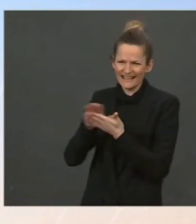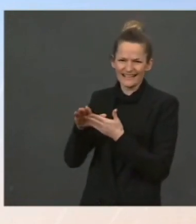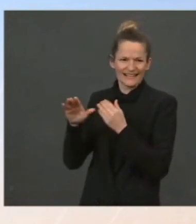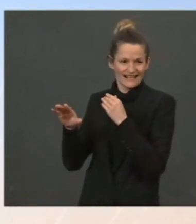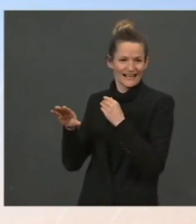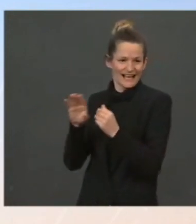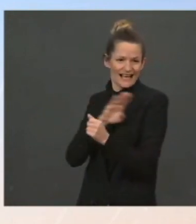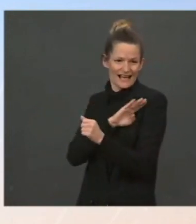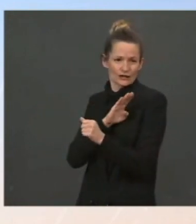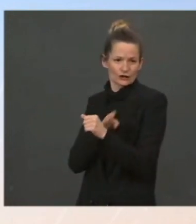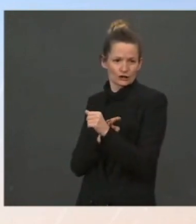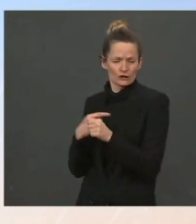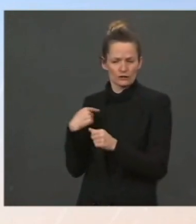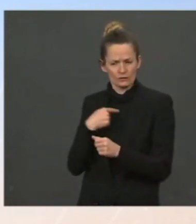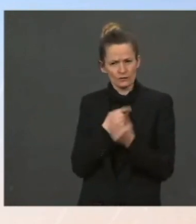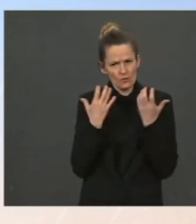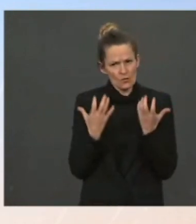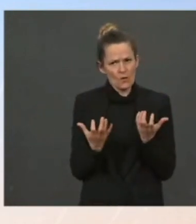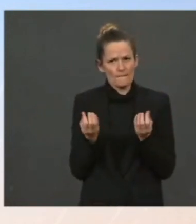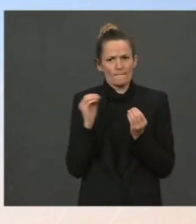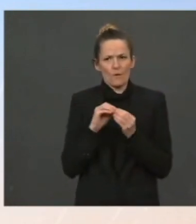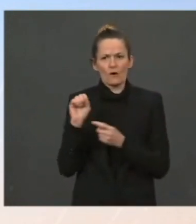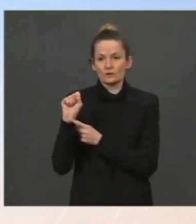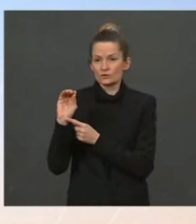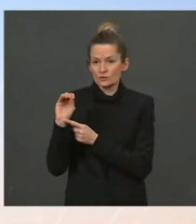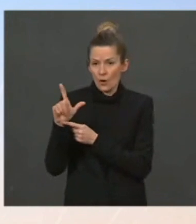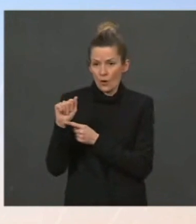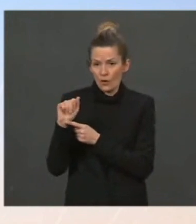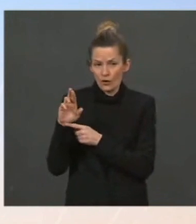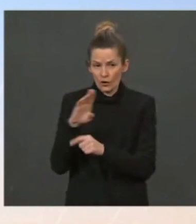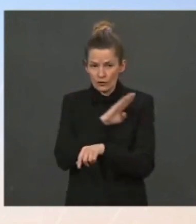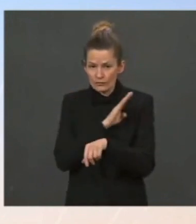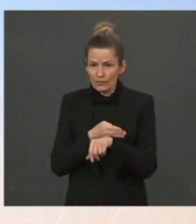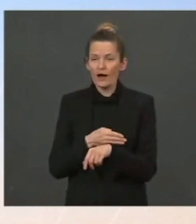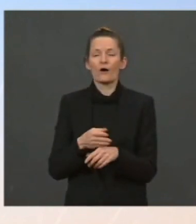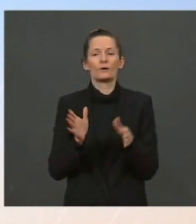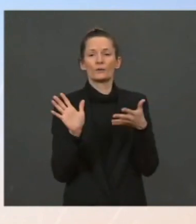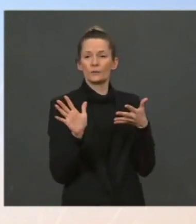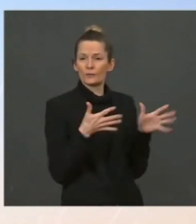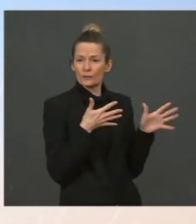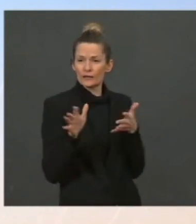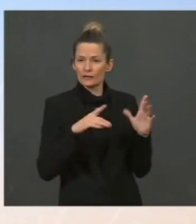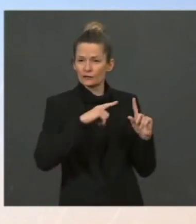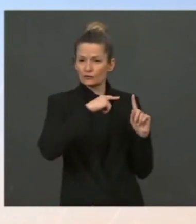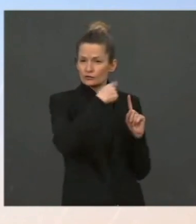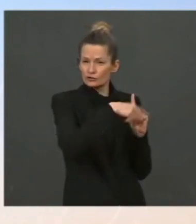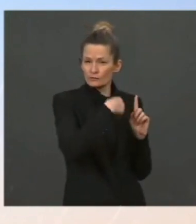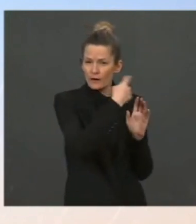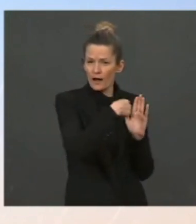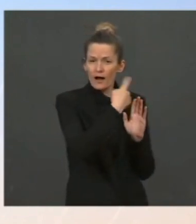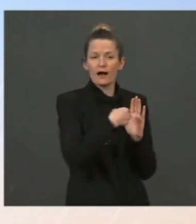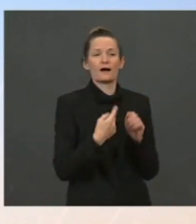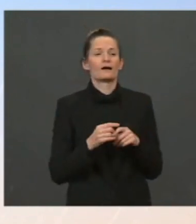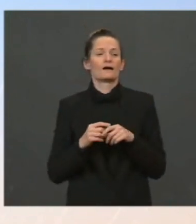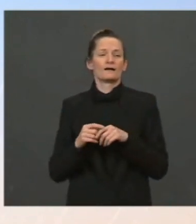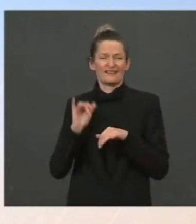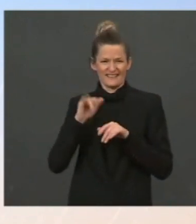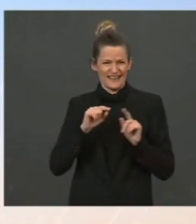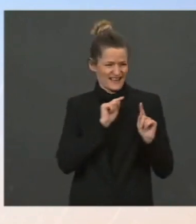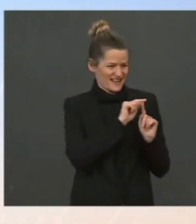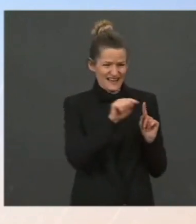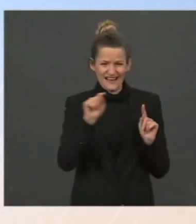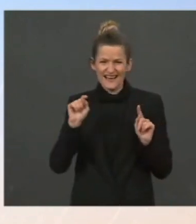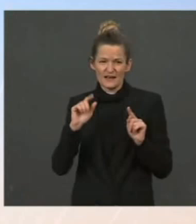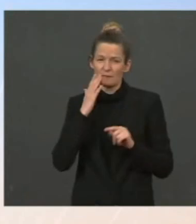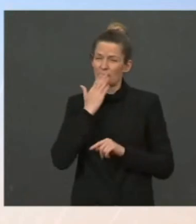like solar and wind and hydropower and geothermal and advanced nuclear, that is the answer. That is the best strategy long